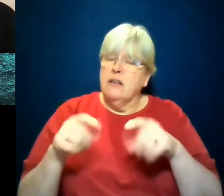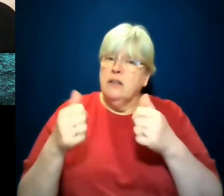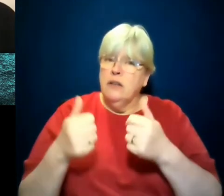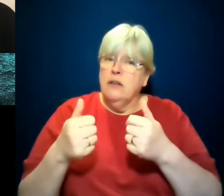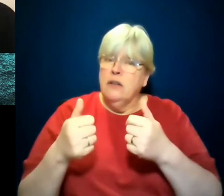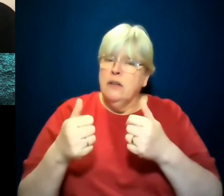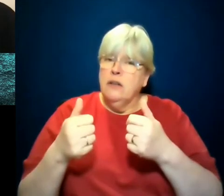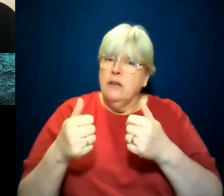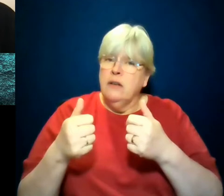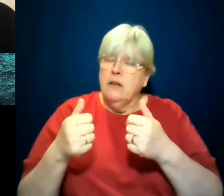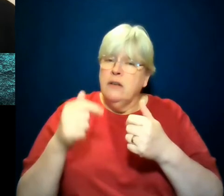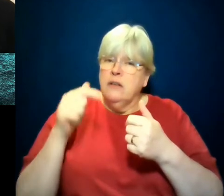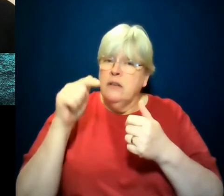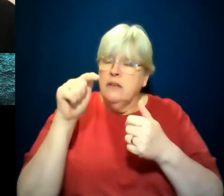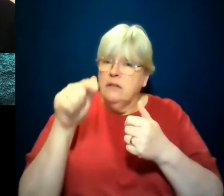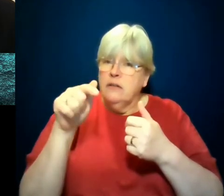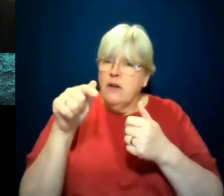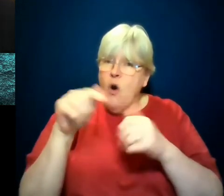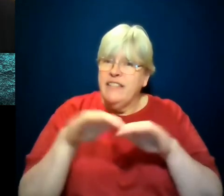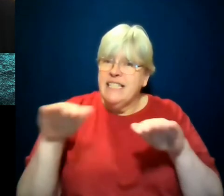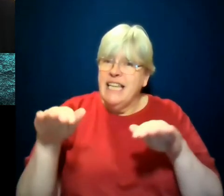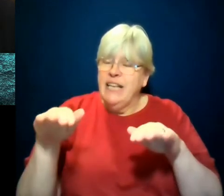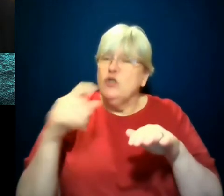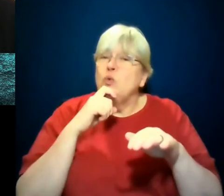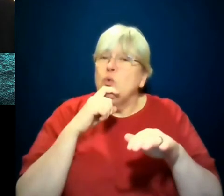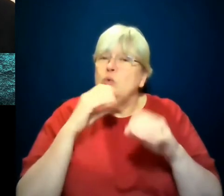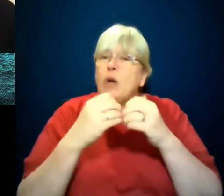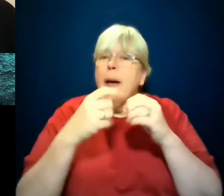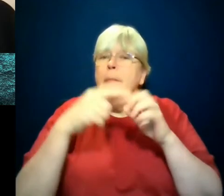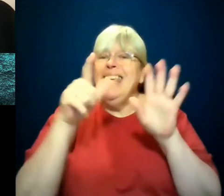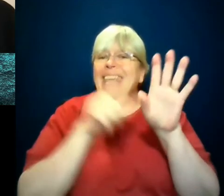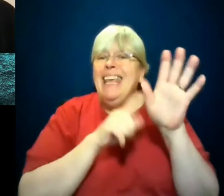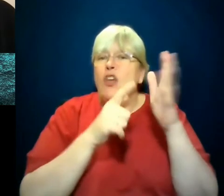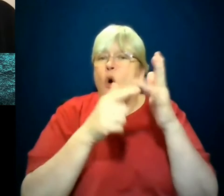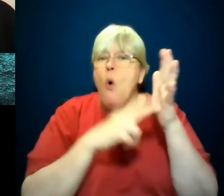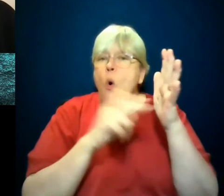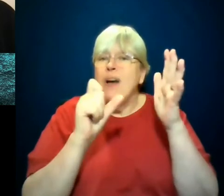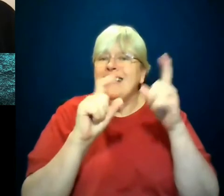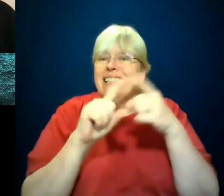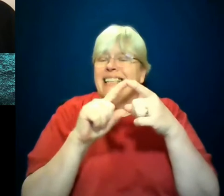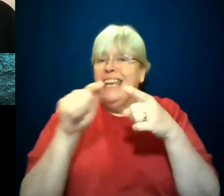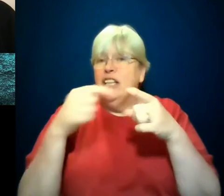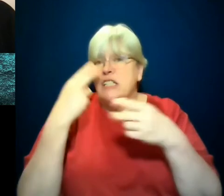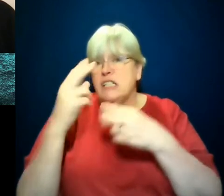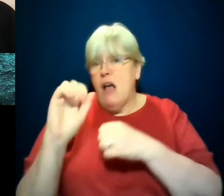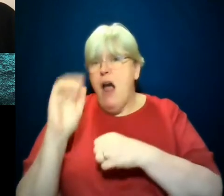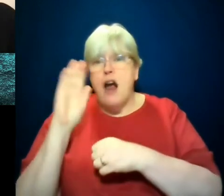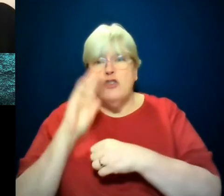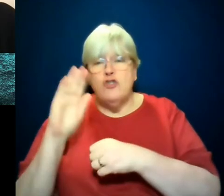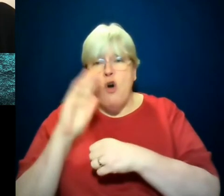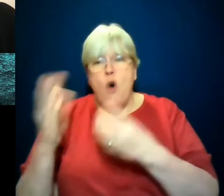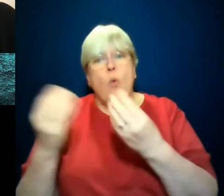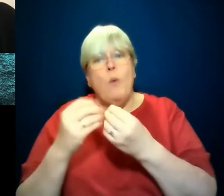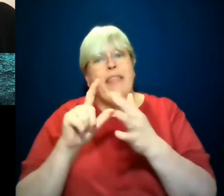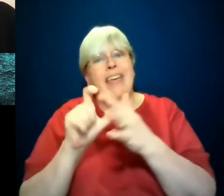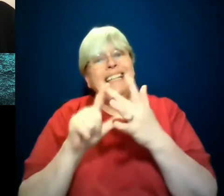on that broadcast, Beyonce stole the show by singing her song, Daddy Listens, with